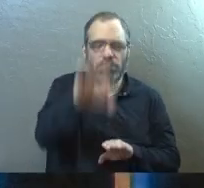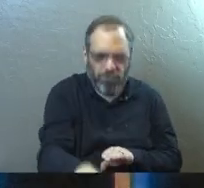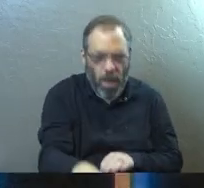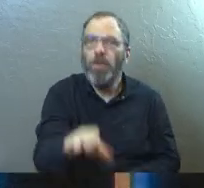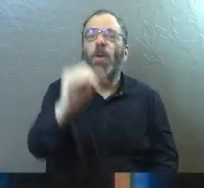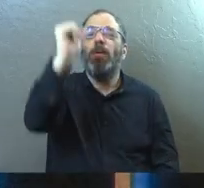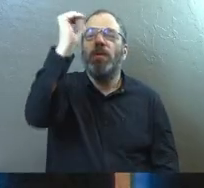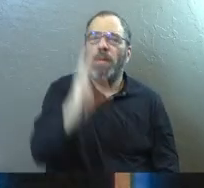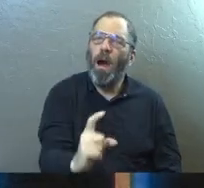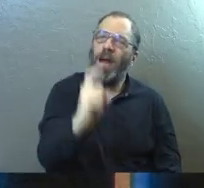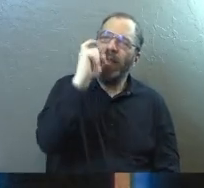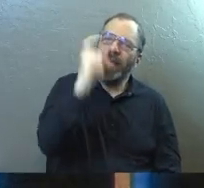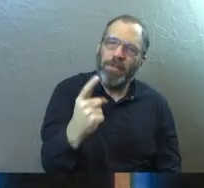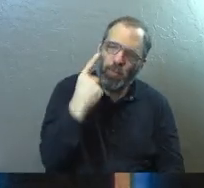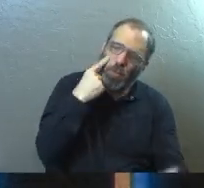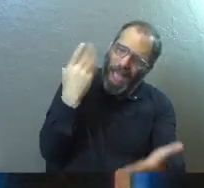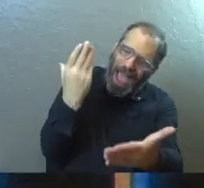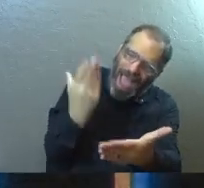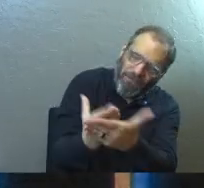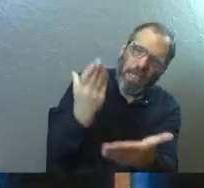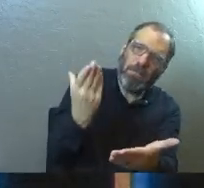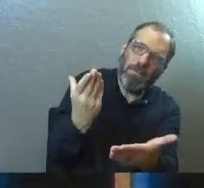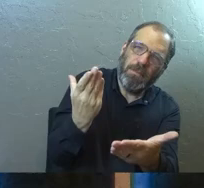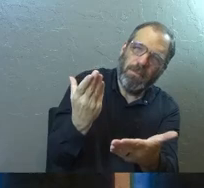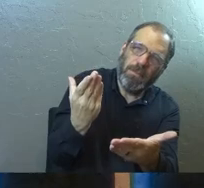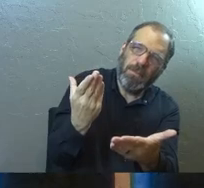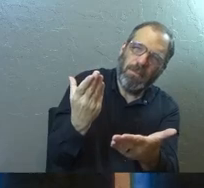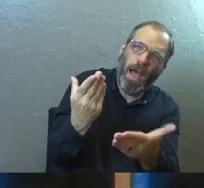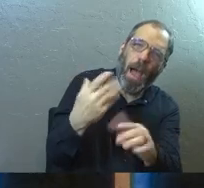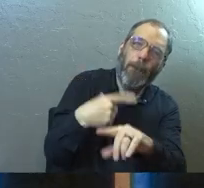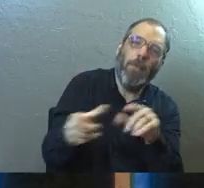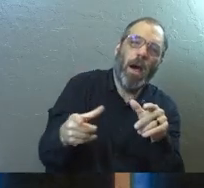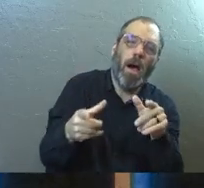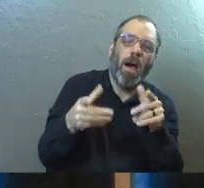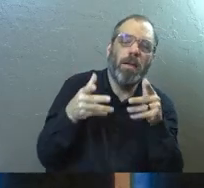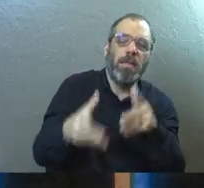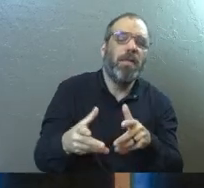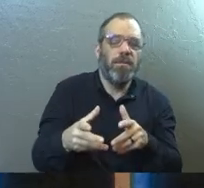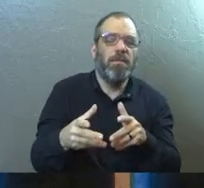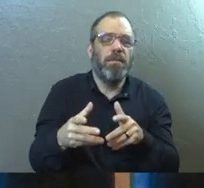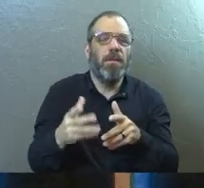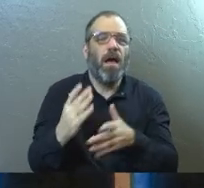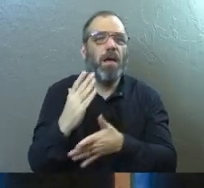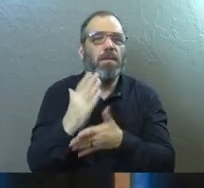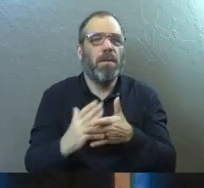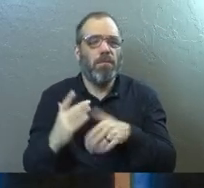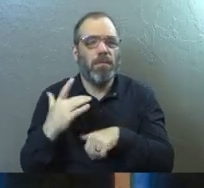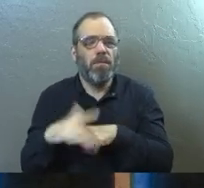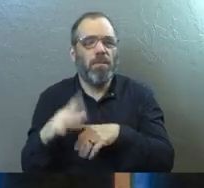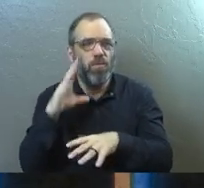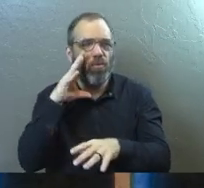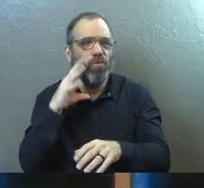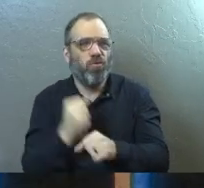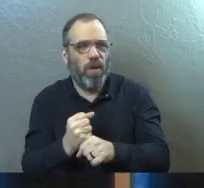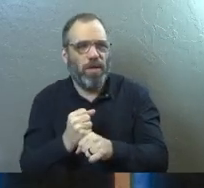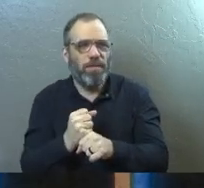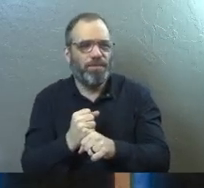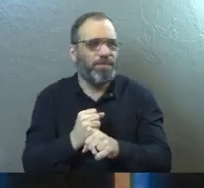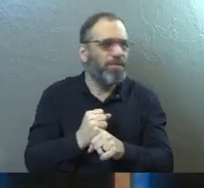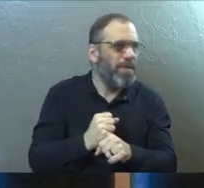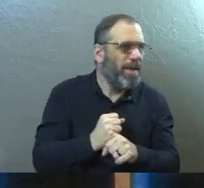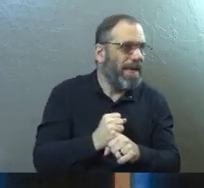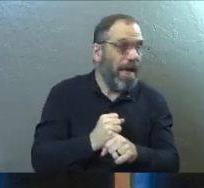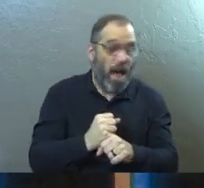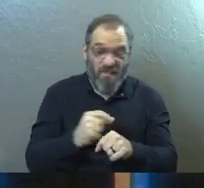God gives you evidence, but he does leave a gap for you to trust. It will not